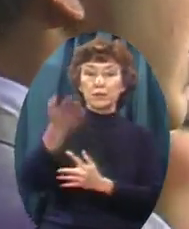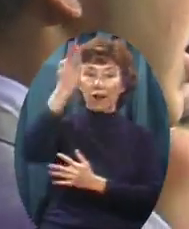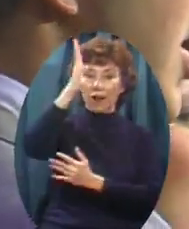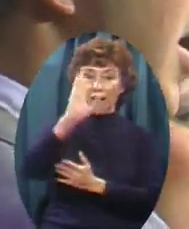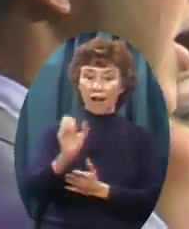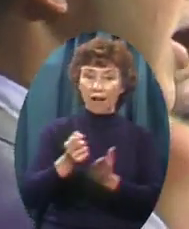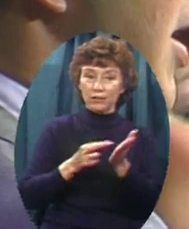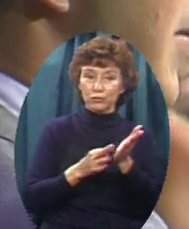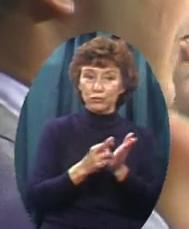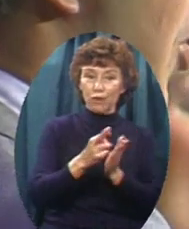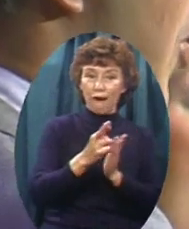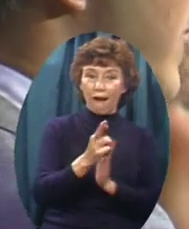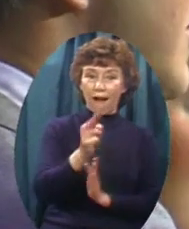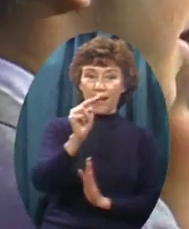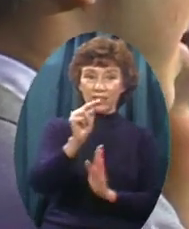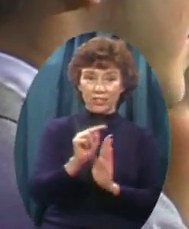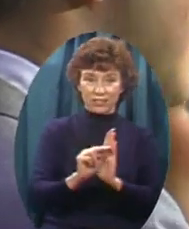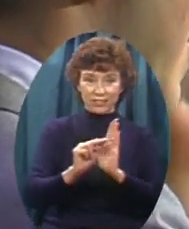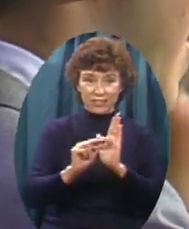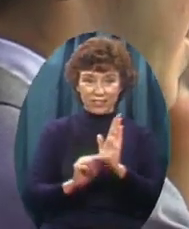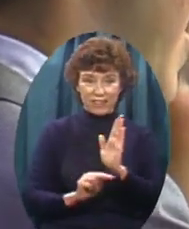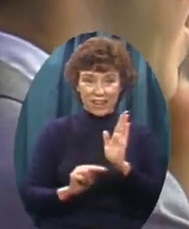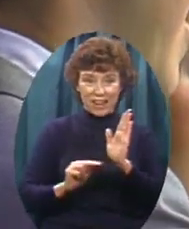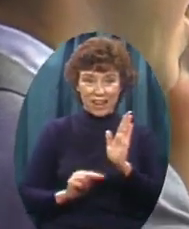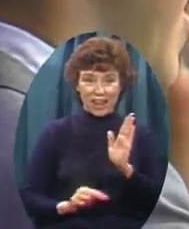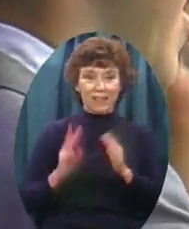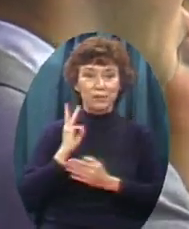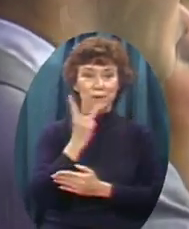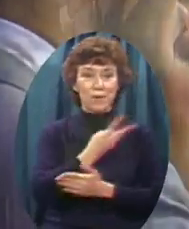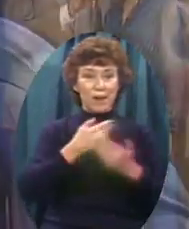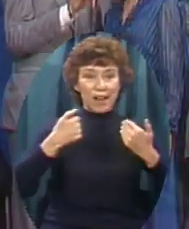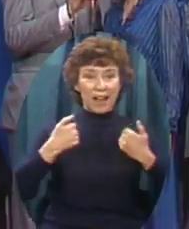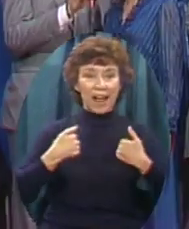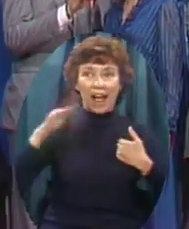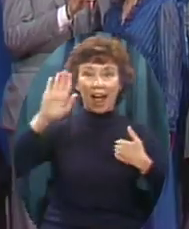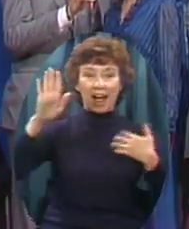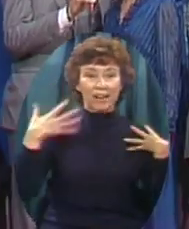omnipotent hand.